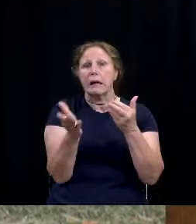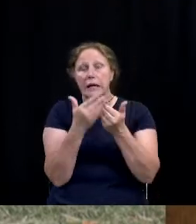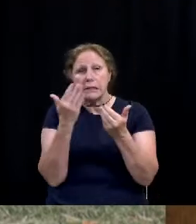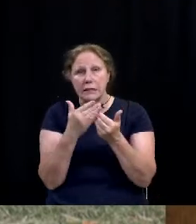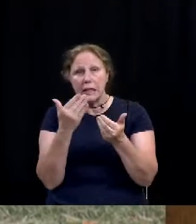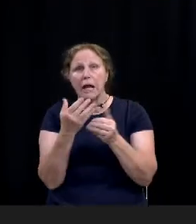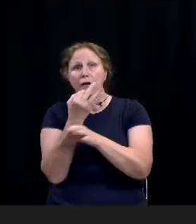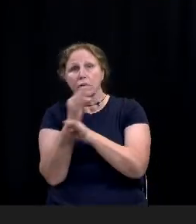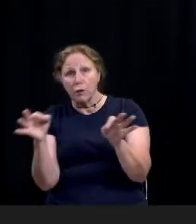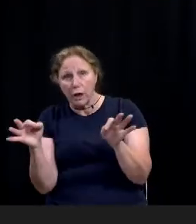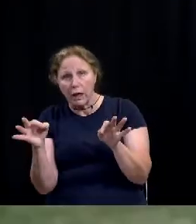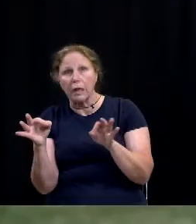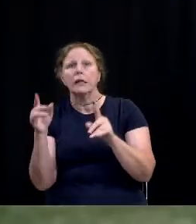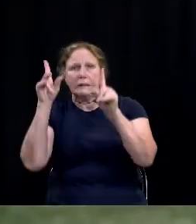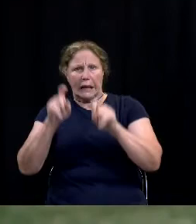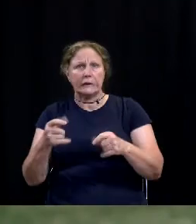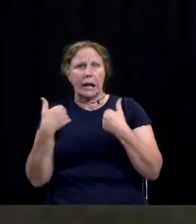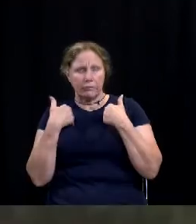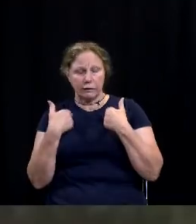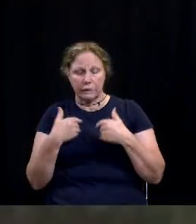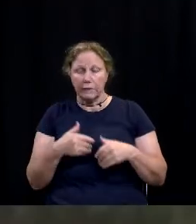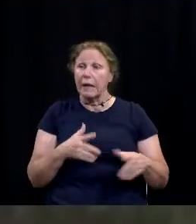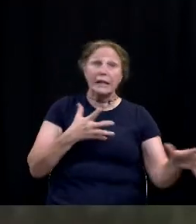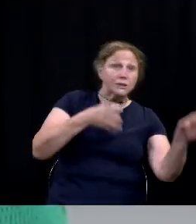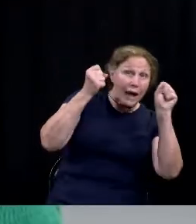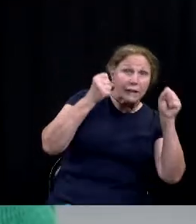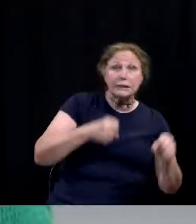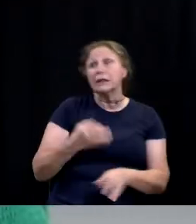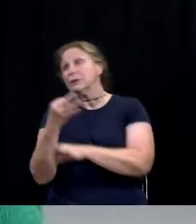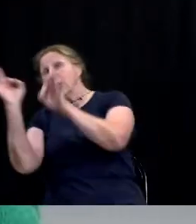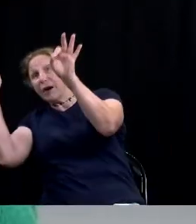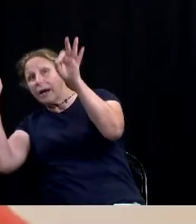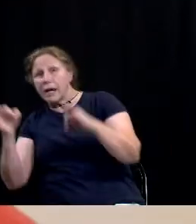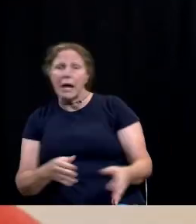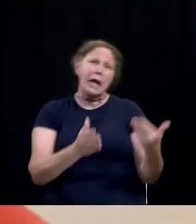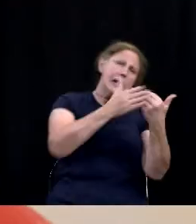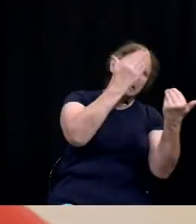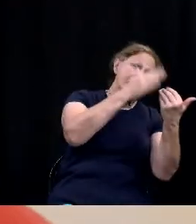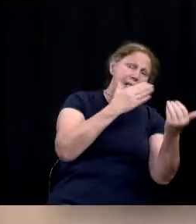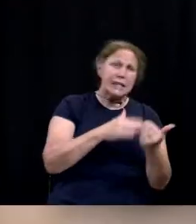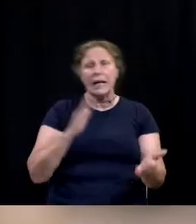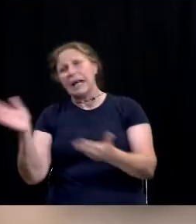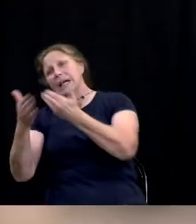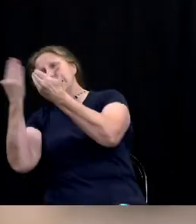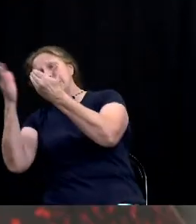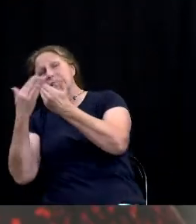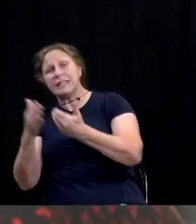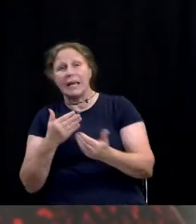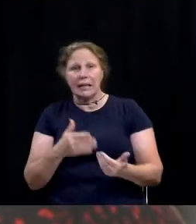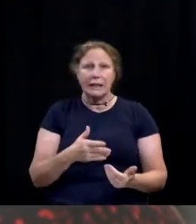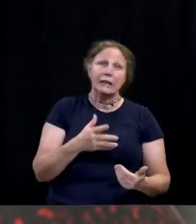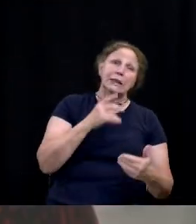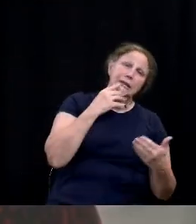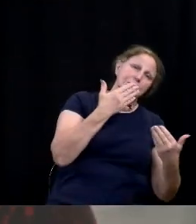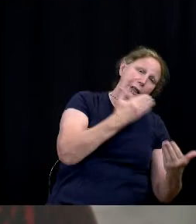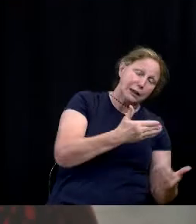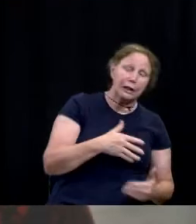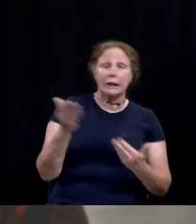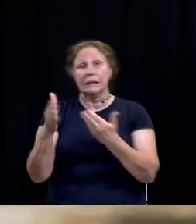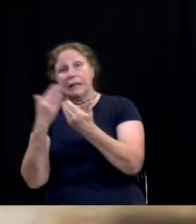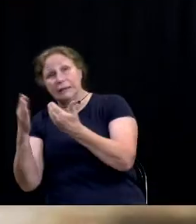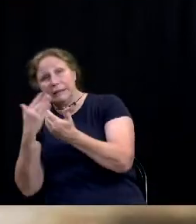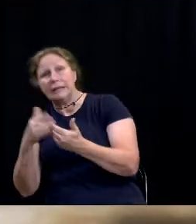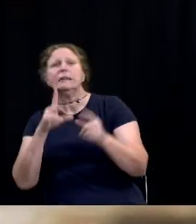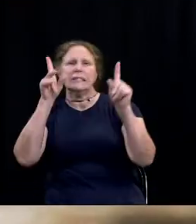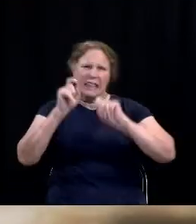it's free, it's tested. It's fast, it's free, it's easy, it's easy, it's gratis. It's easy, get